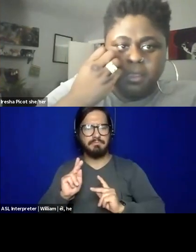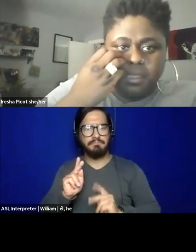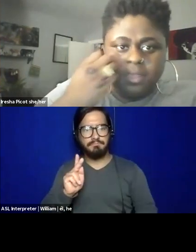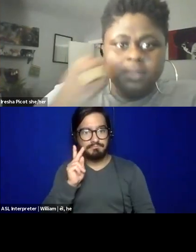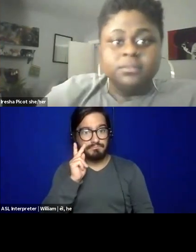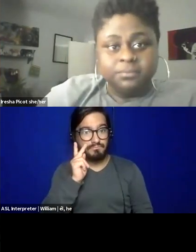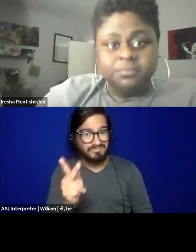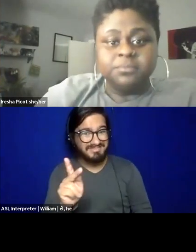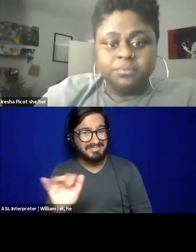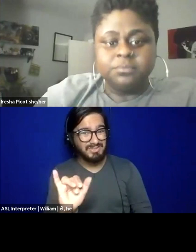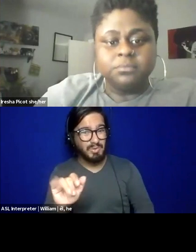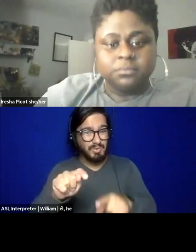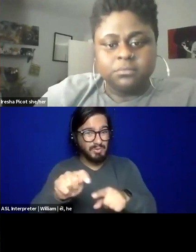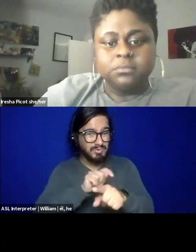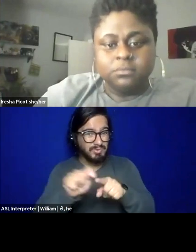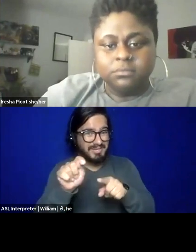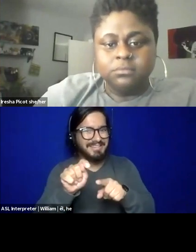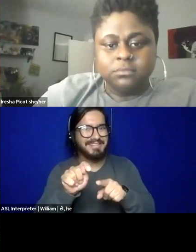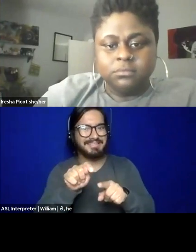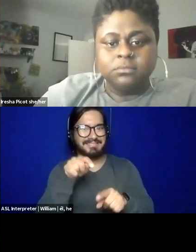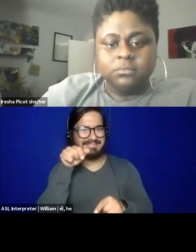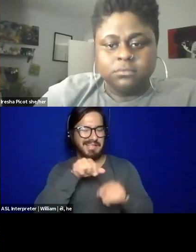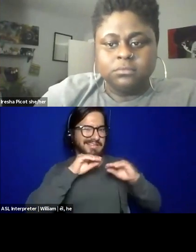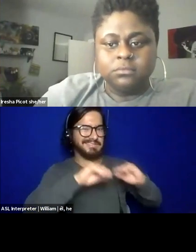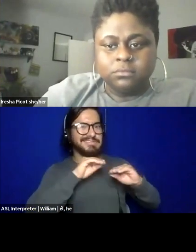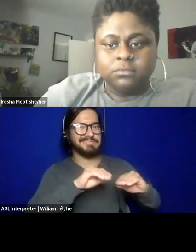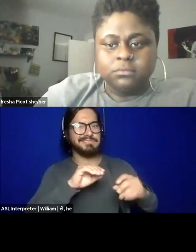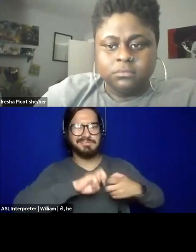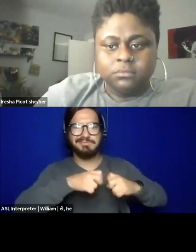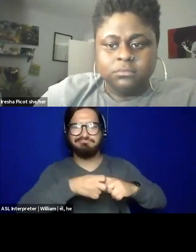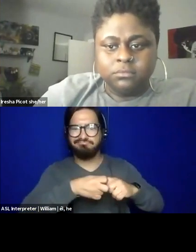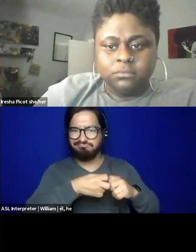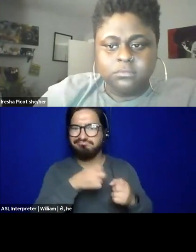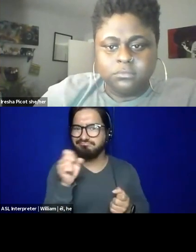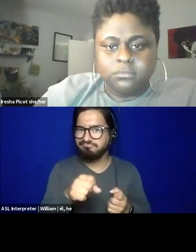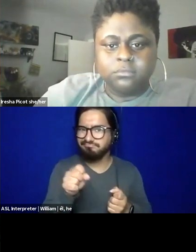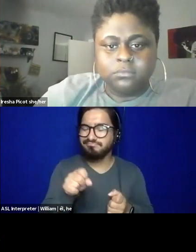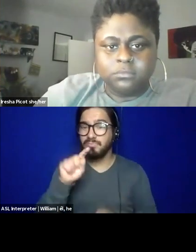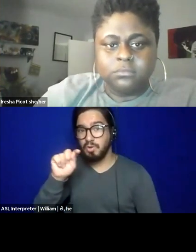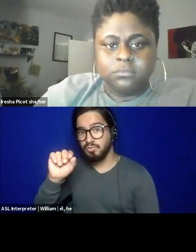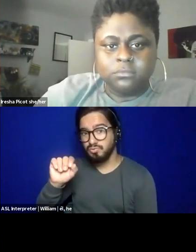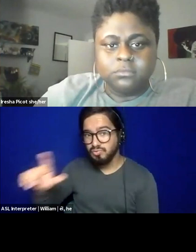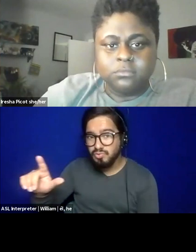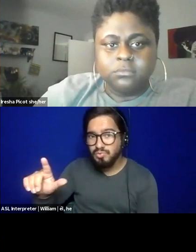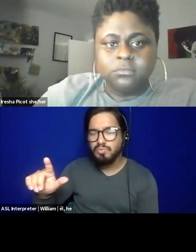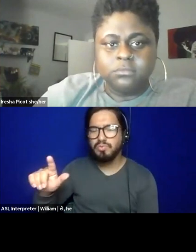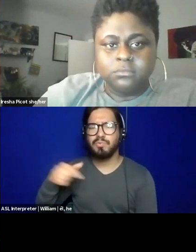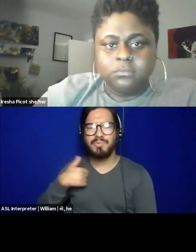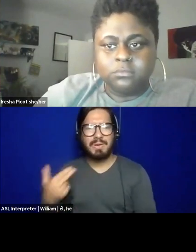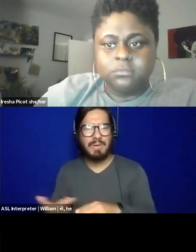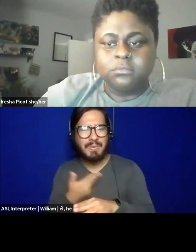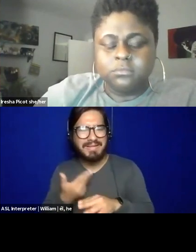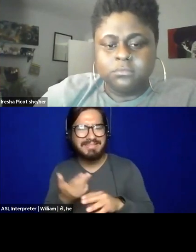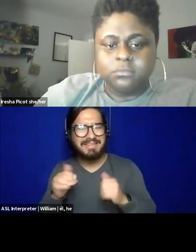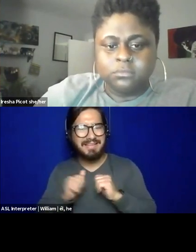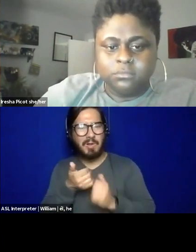itself being problematic, the training, some of the, the, the tools that we actually use, how all of